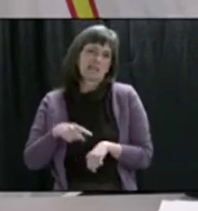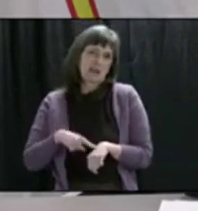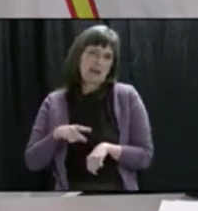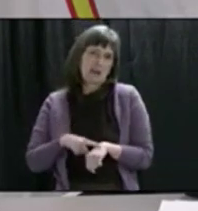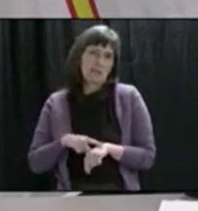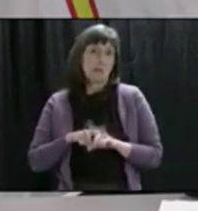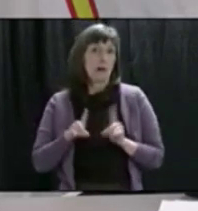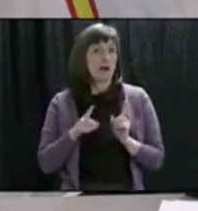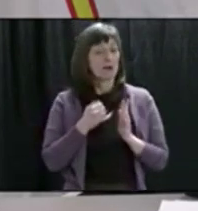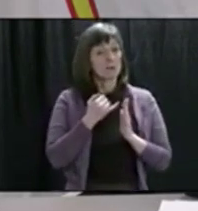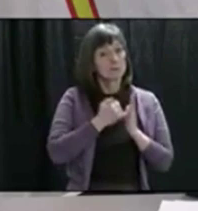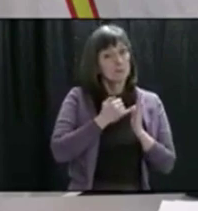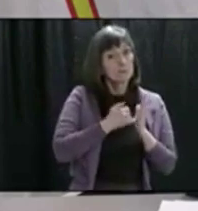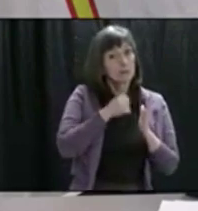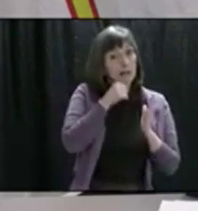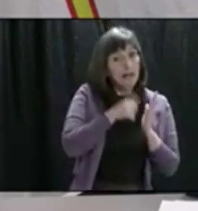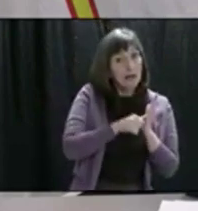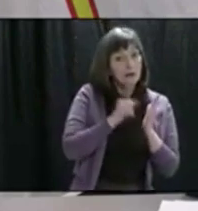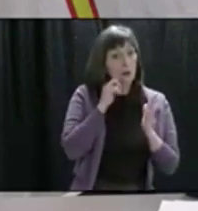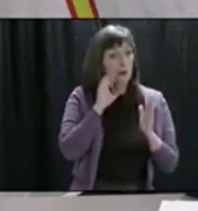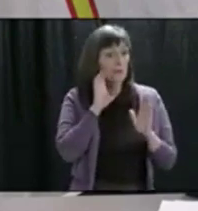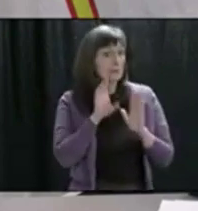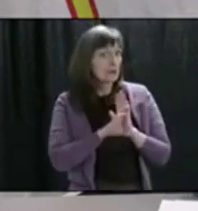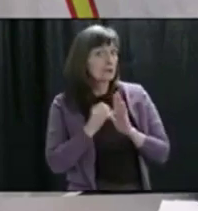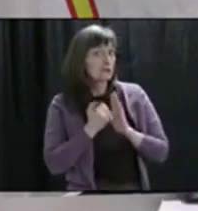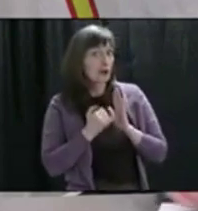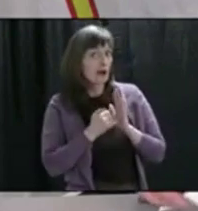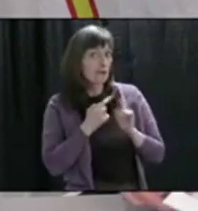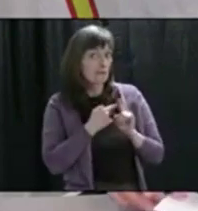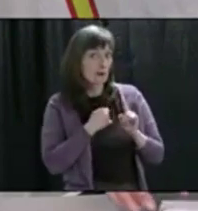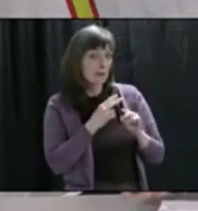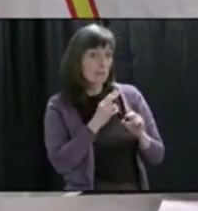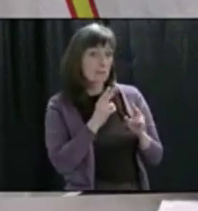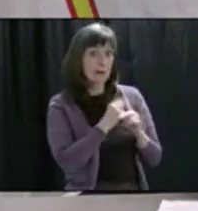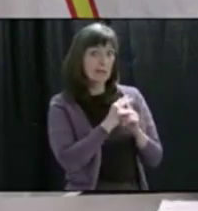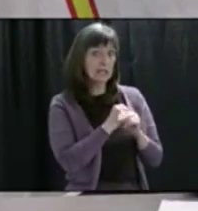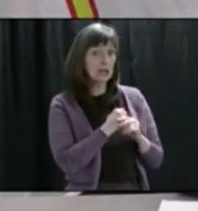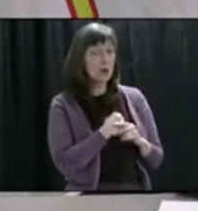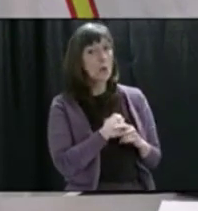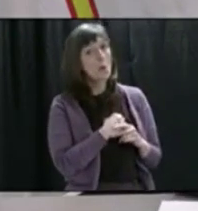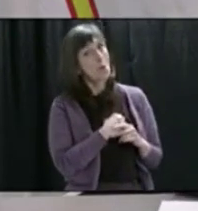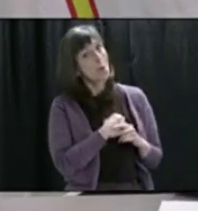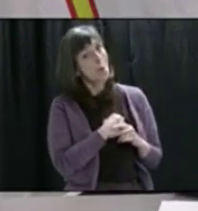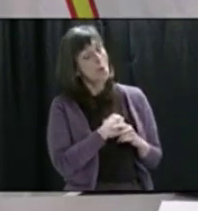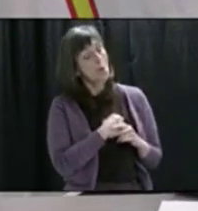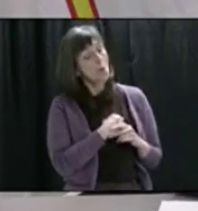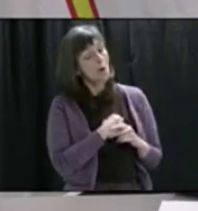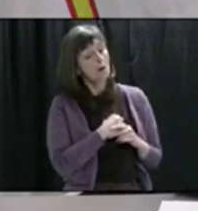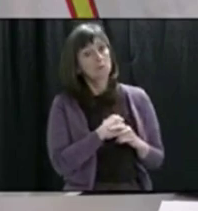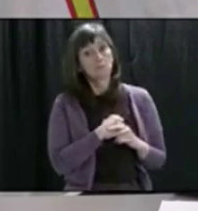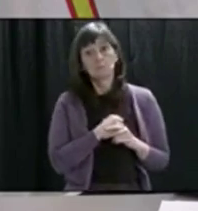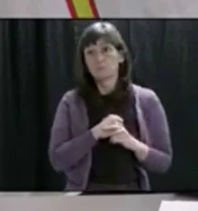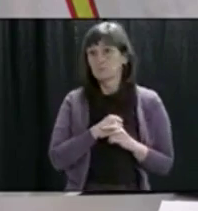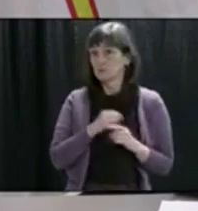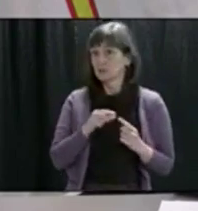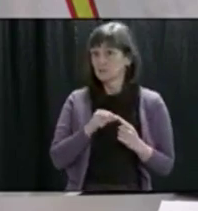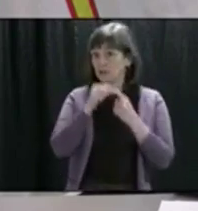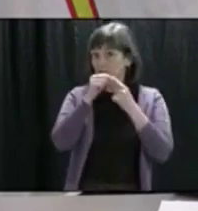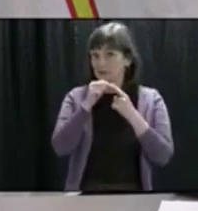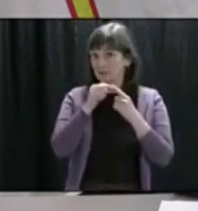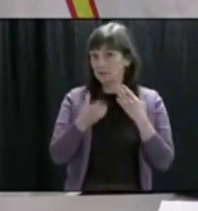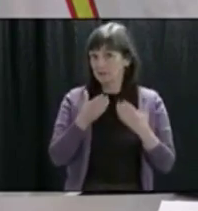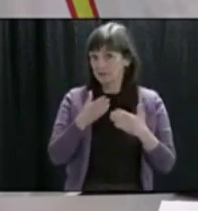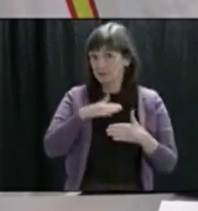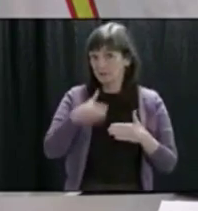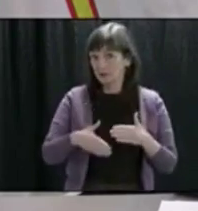drawing and getting a letter from the Easter Bunny, that is something very special. One for the memory bank. So I wish you